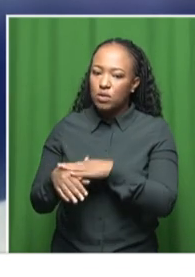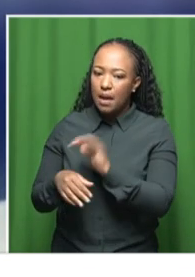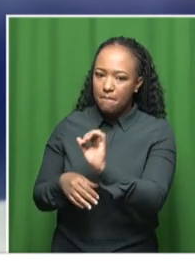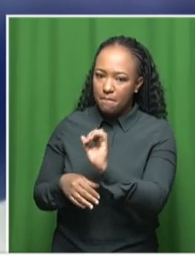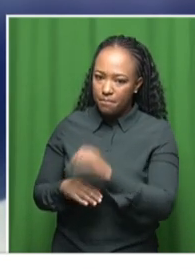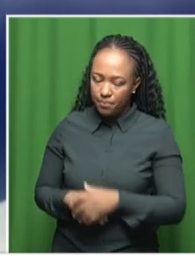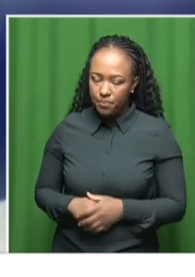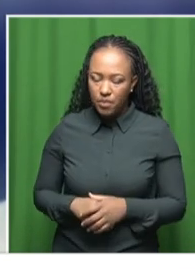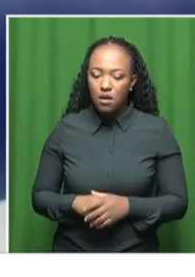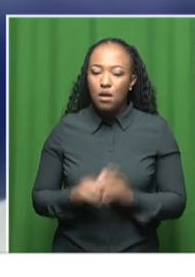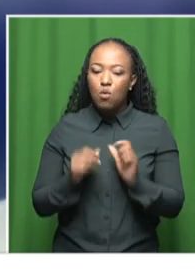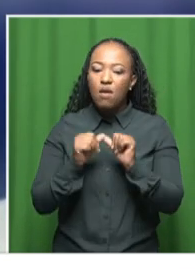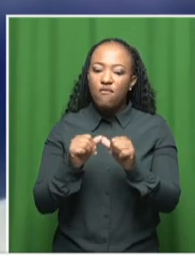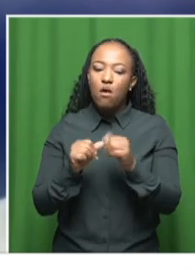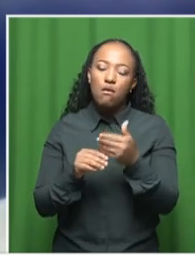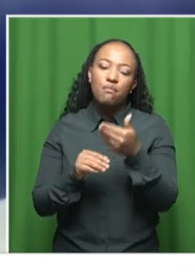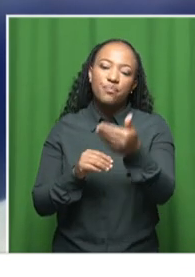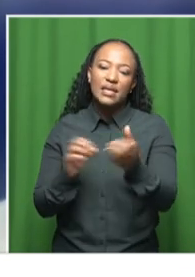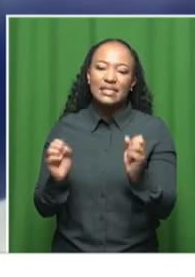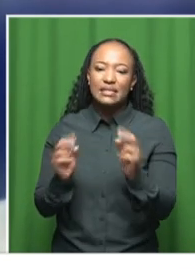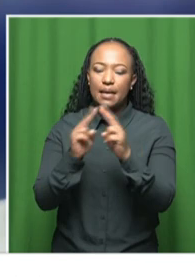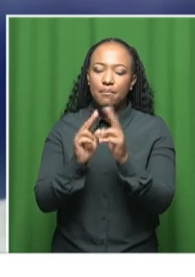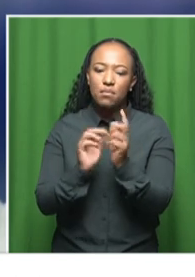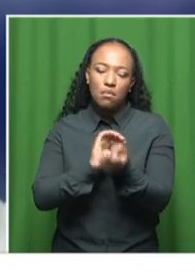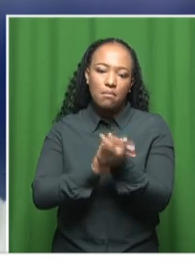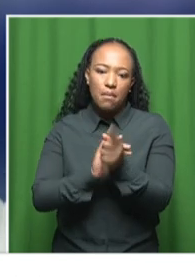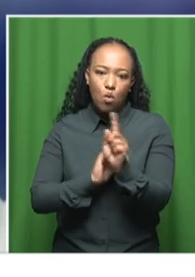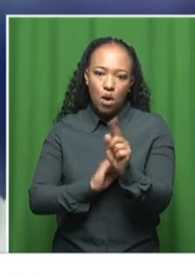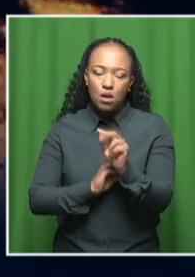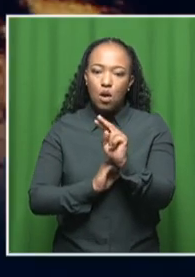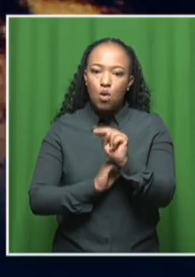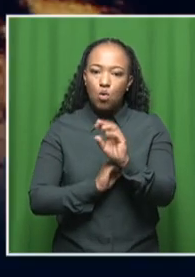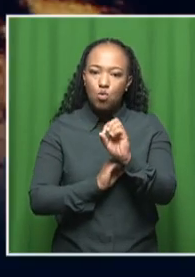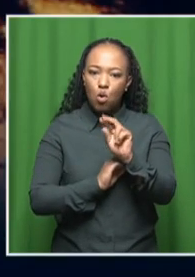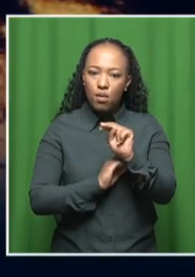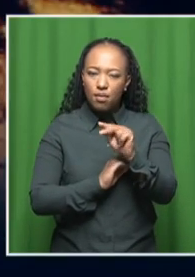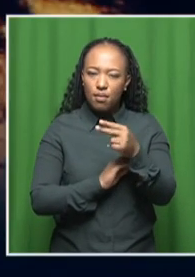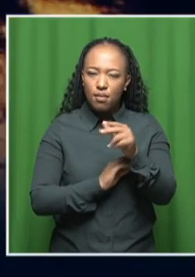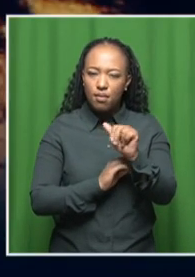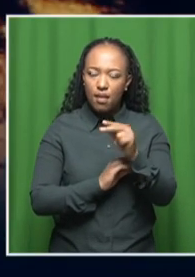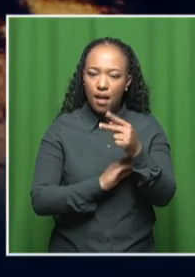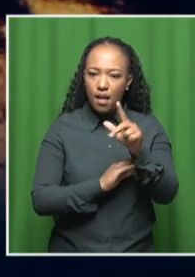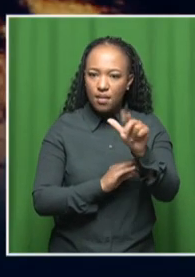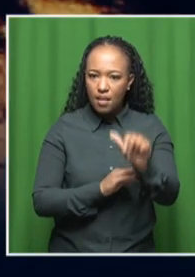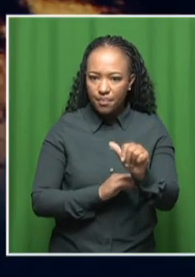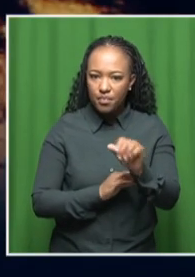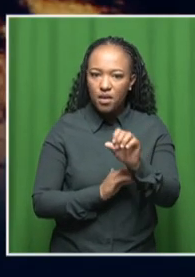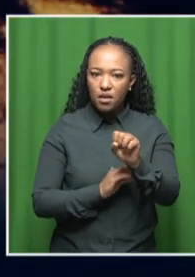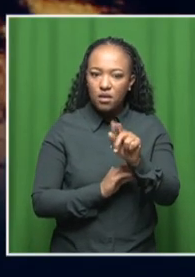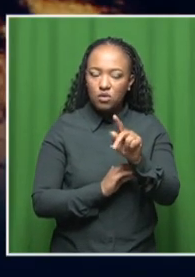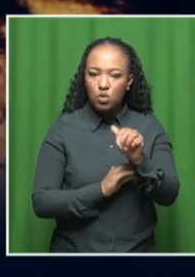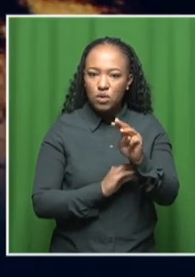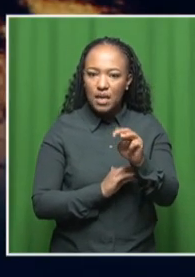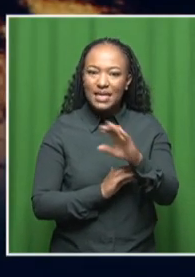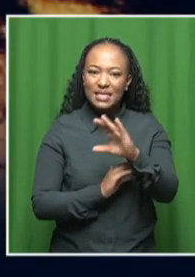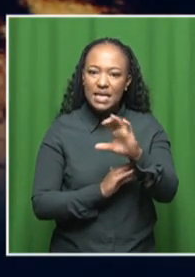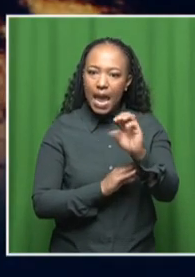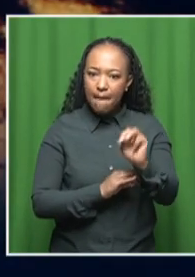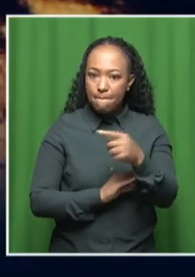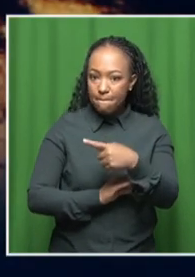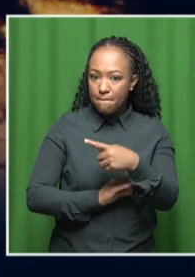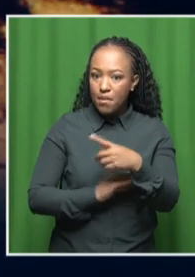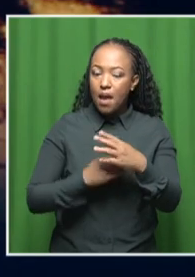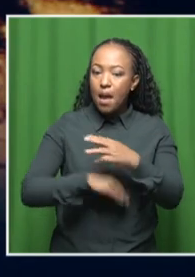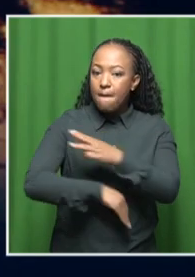we'll be following the developments at the summit. Nontlandla Skosana is a CEM unit manager at Songke Gender Justice. And we